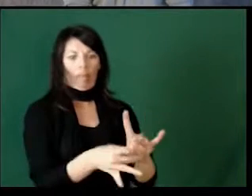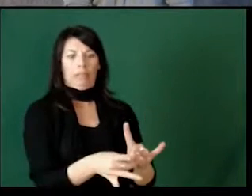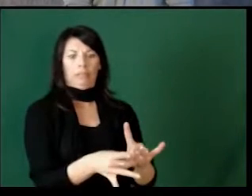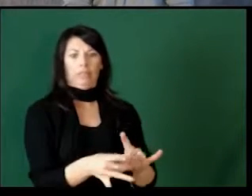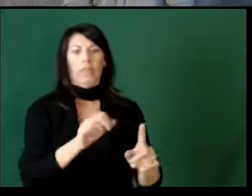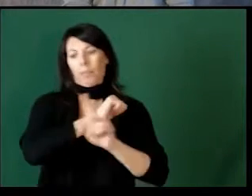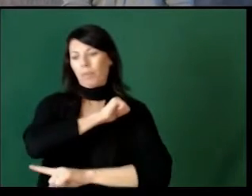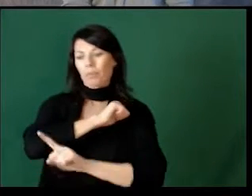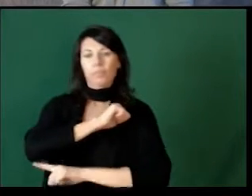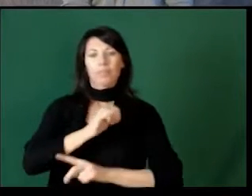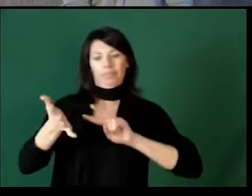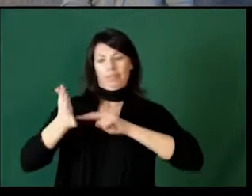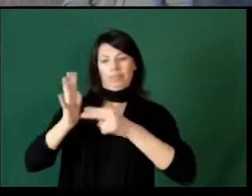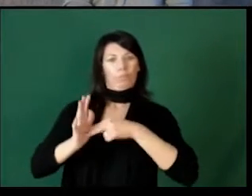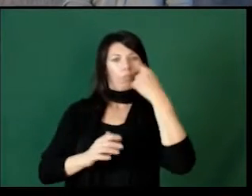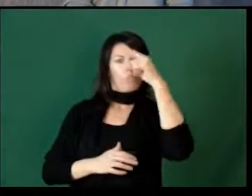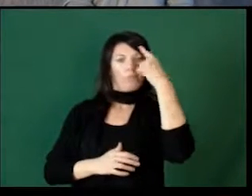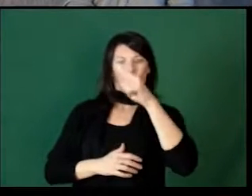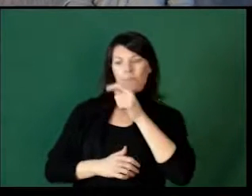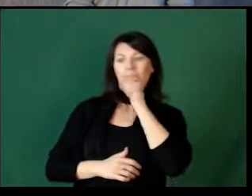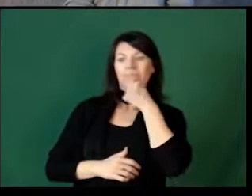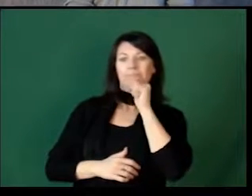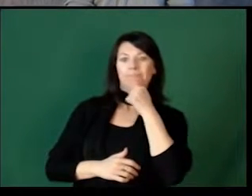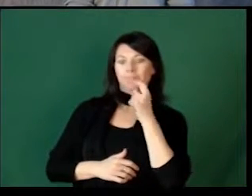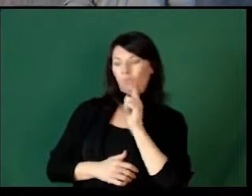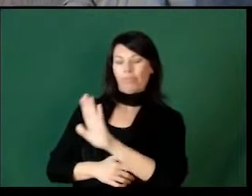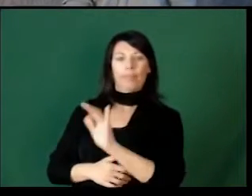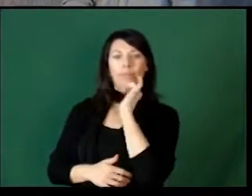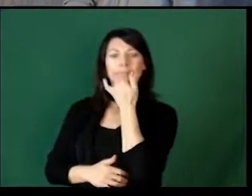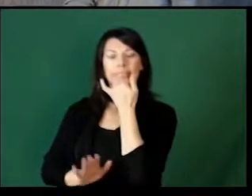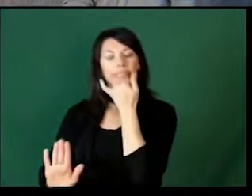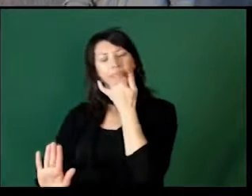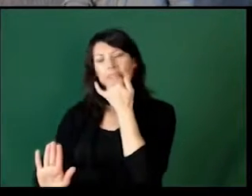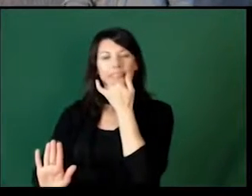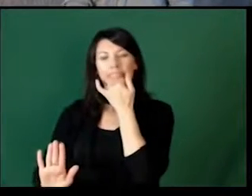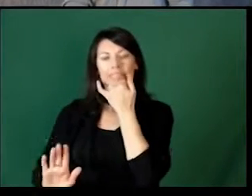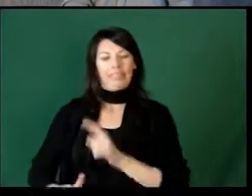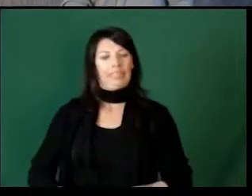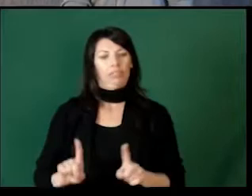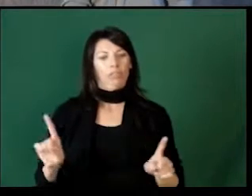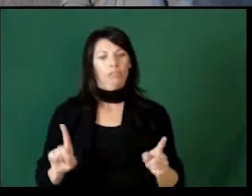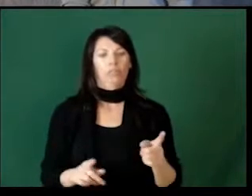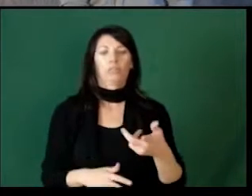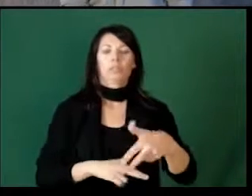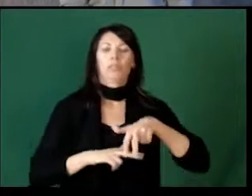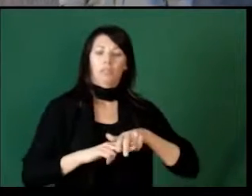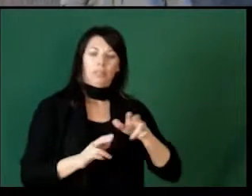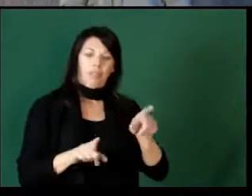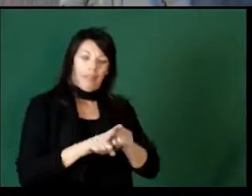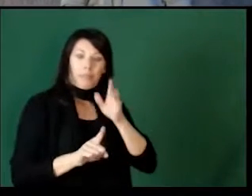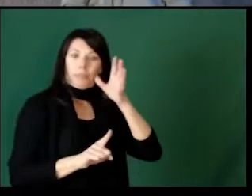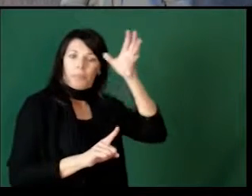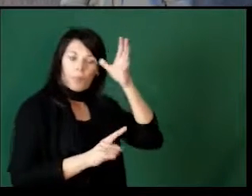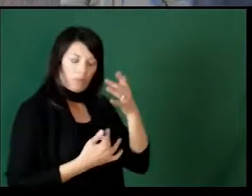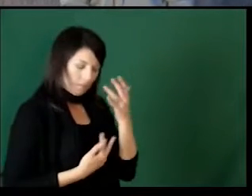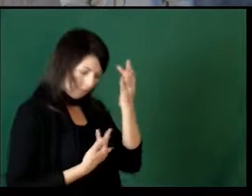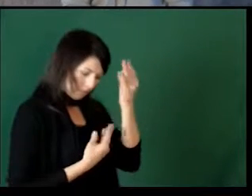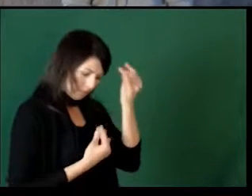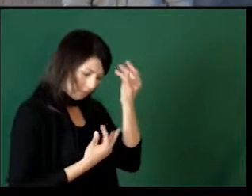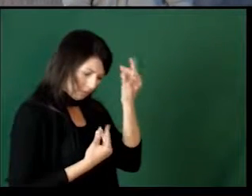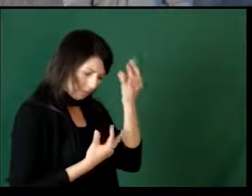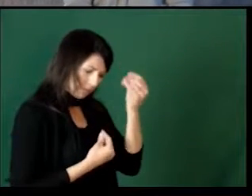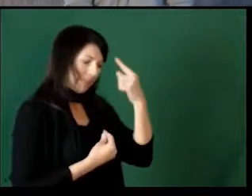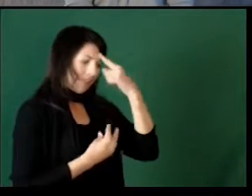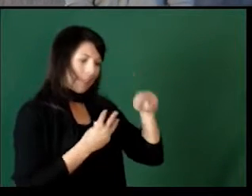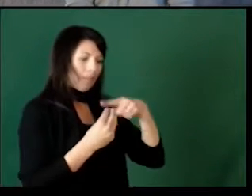punishment that's just intended to make them suffer for doing something wrong. Taking that time to come up with a logical consequence